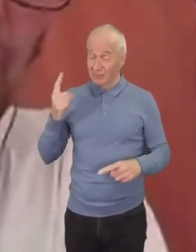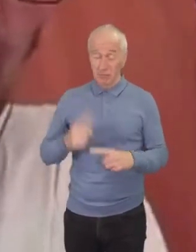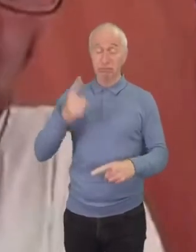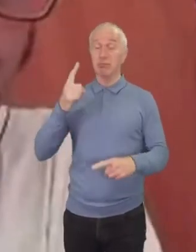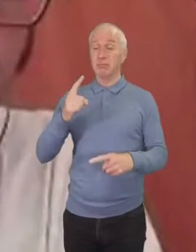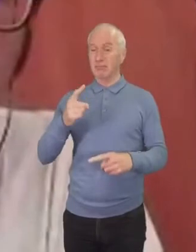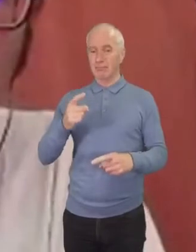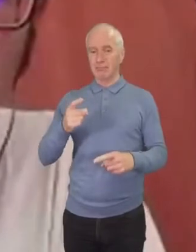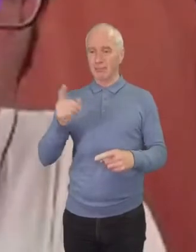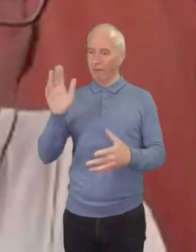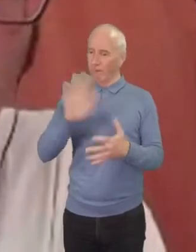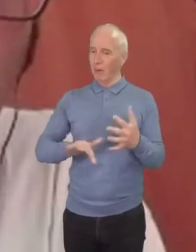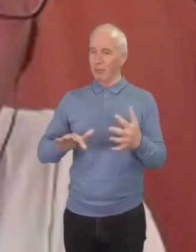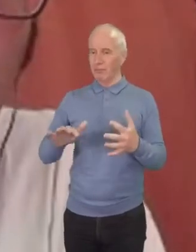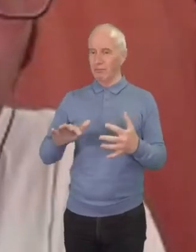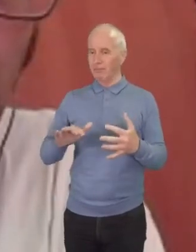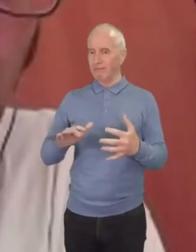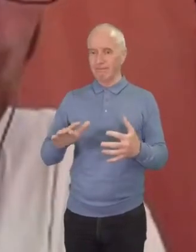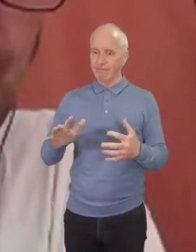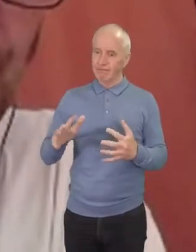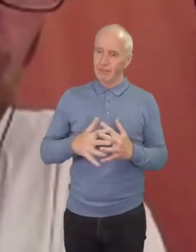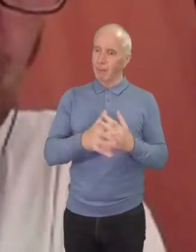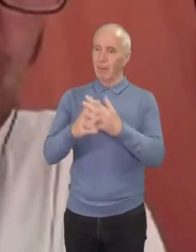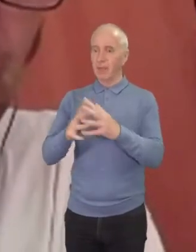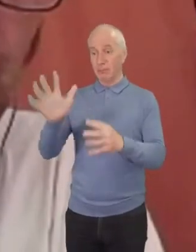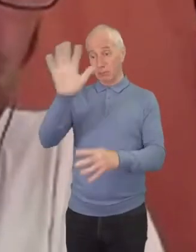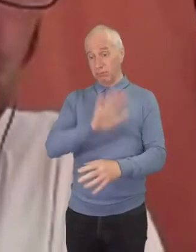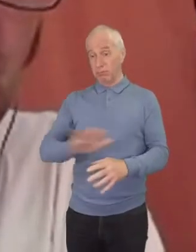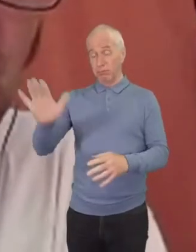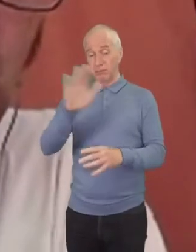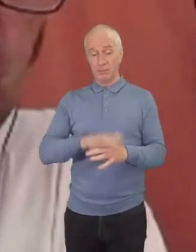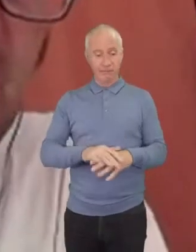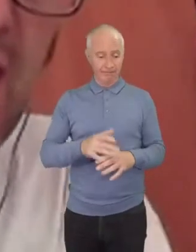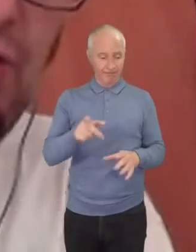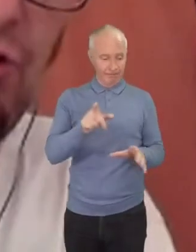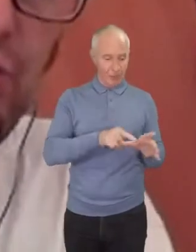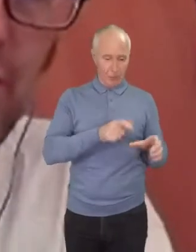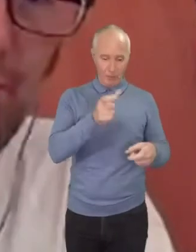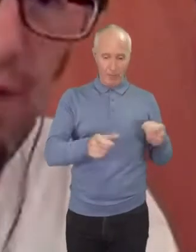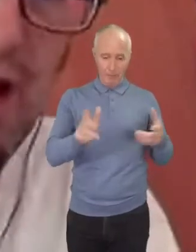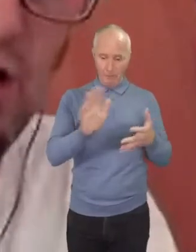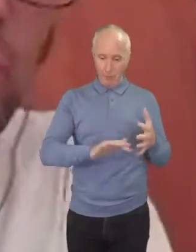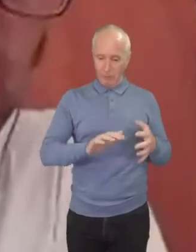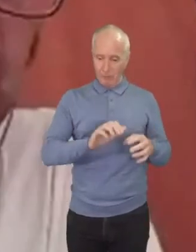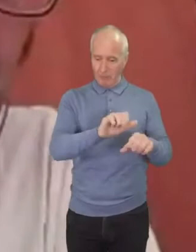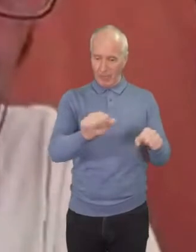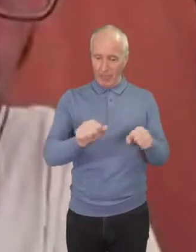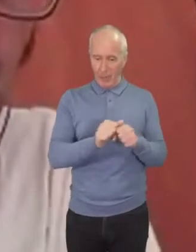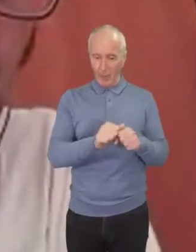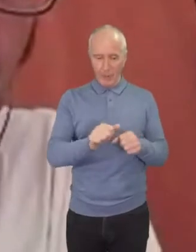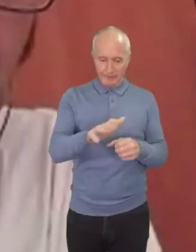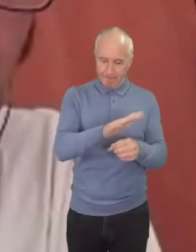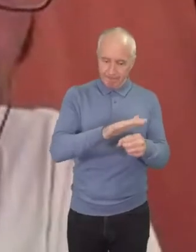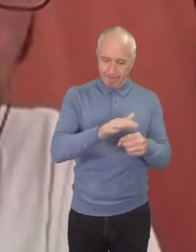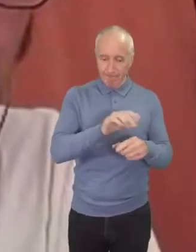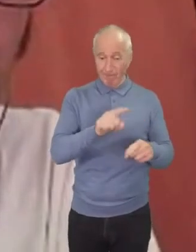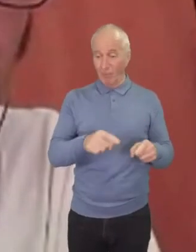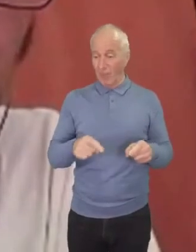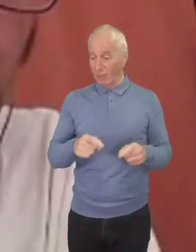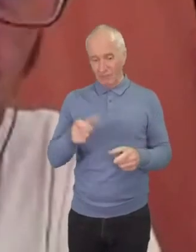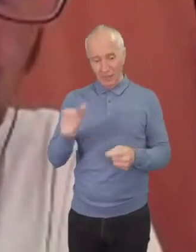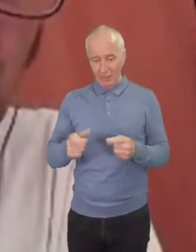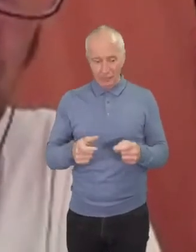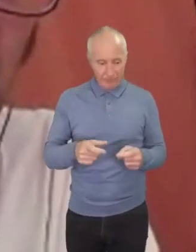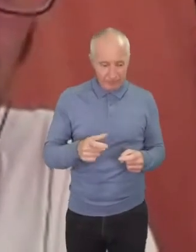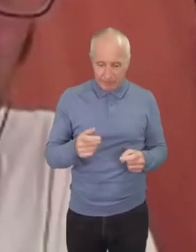prompted by that the the young people in our neighborhood we gathered the heroin needles from around